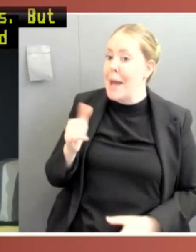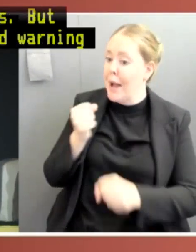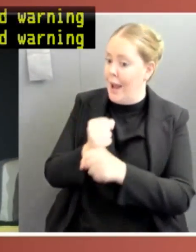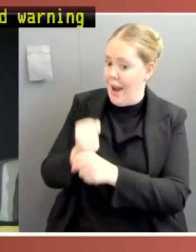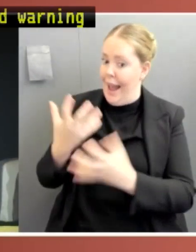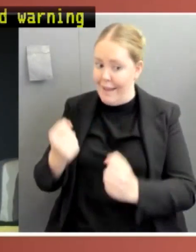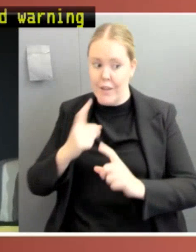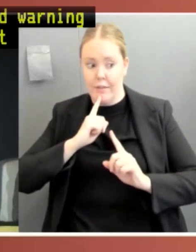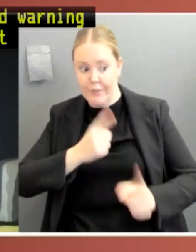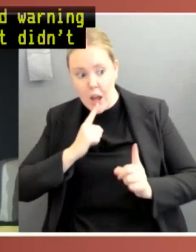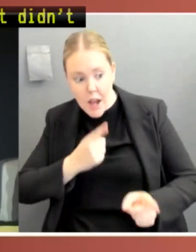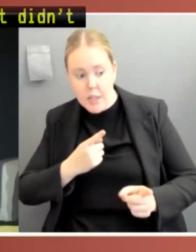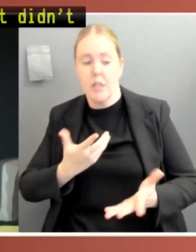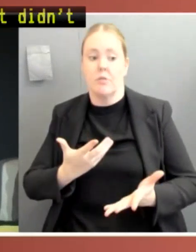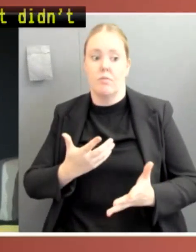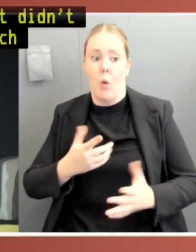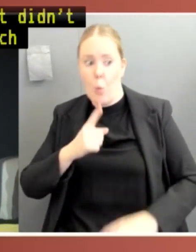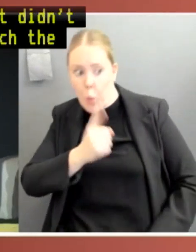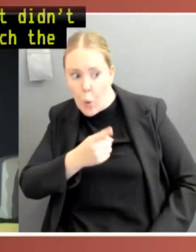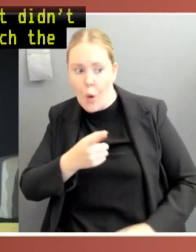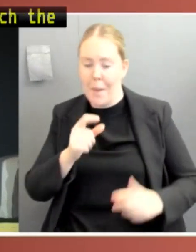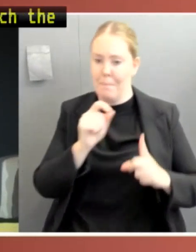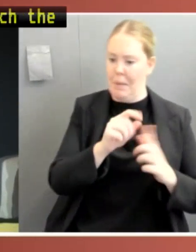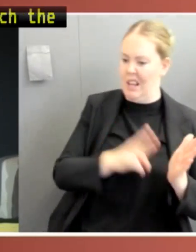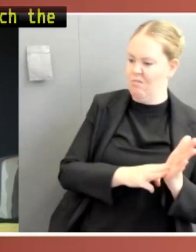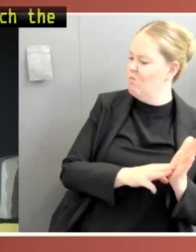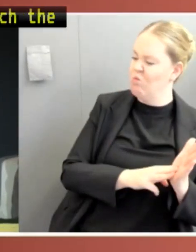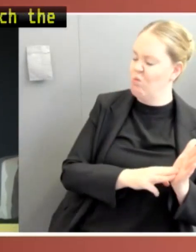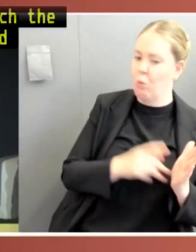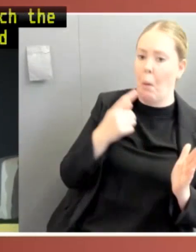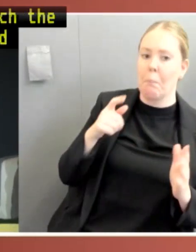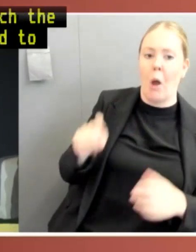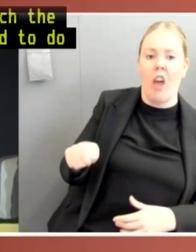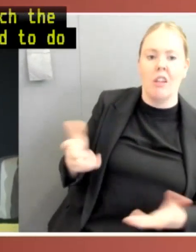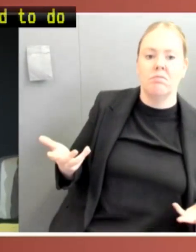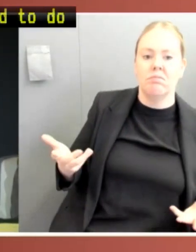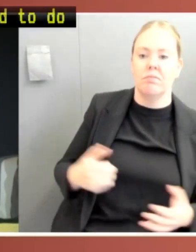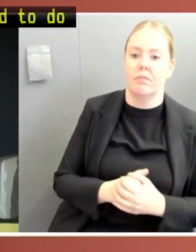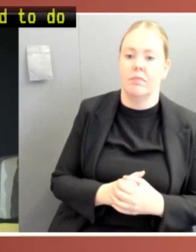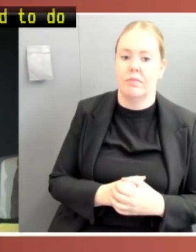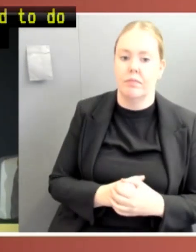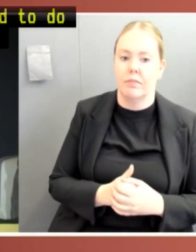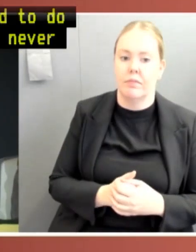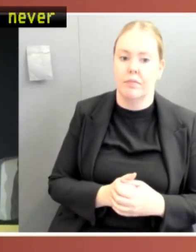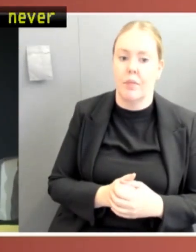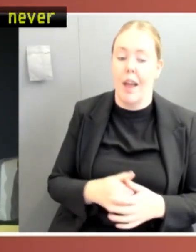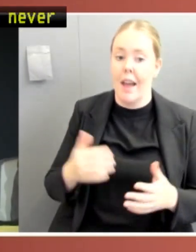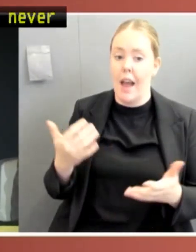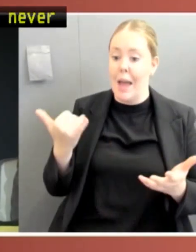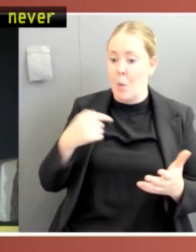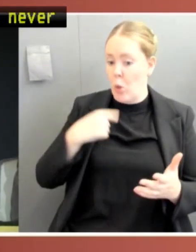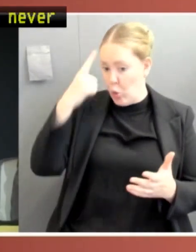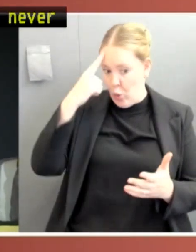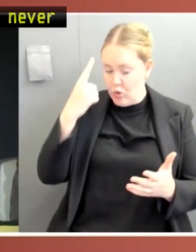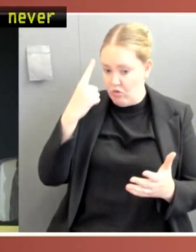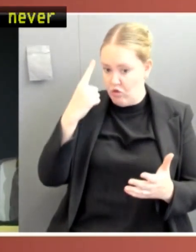entitled to do so, or perhaps it was just never thought that this wouldn't be publicised. And there's an error, a procedural error almost,